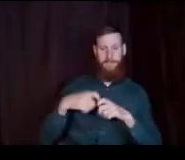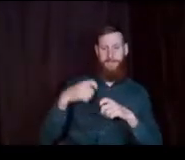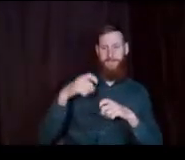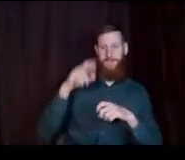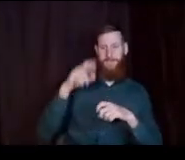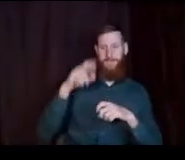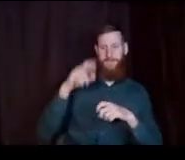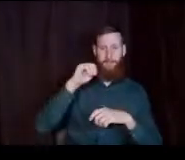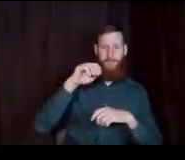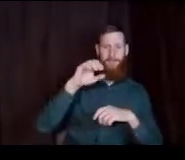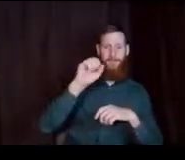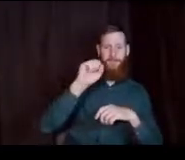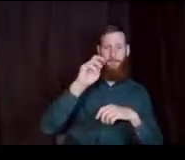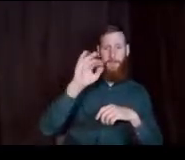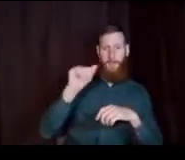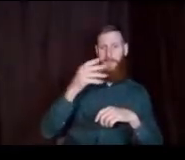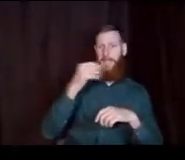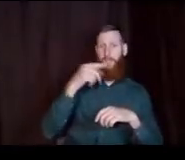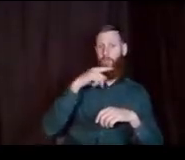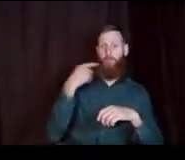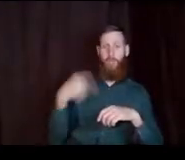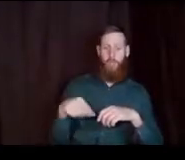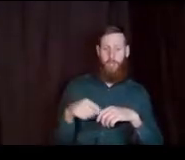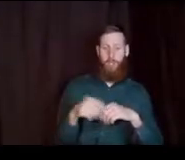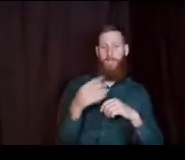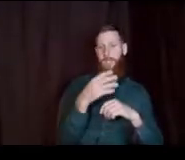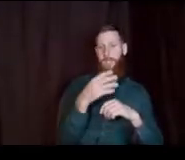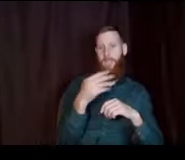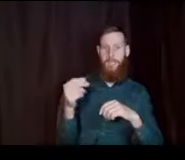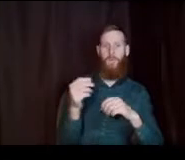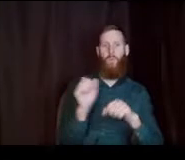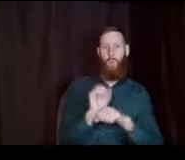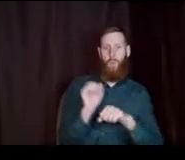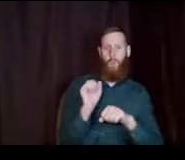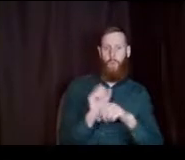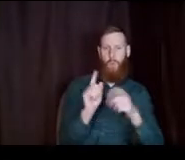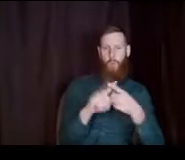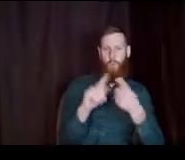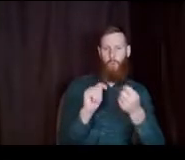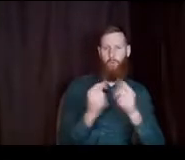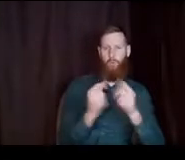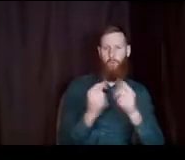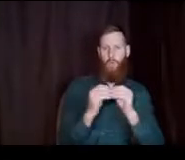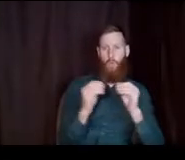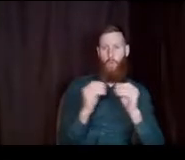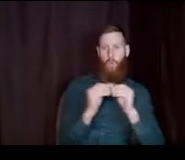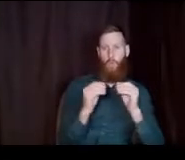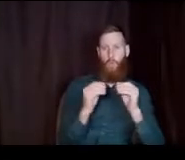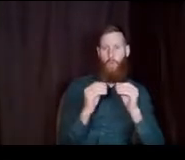Vietnamese, Somali and Russian. And we are working on translating into other languages as well.